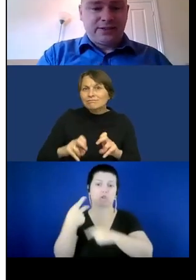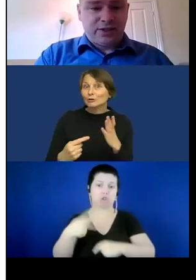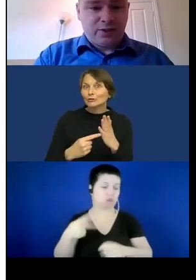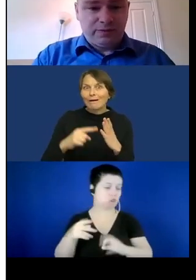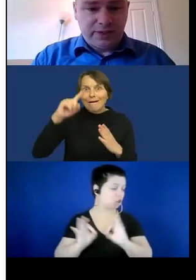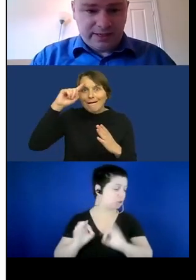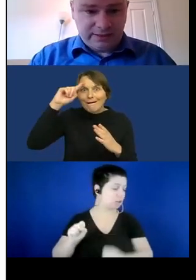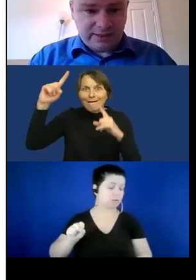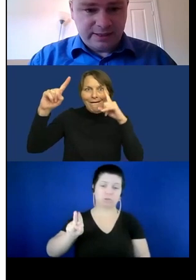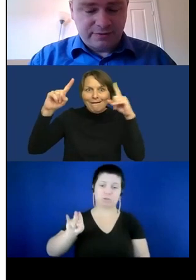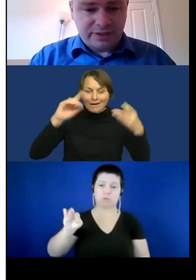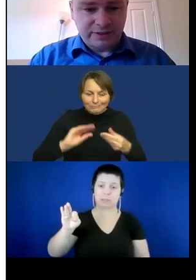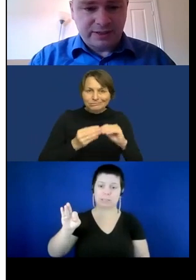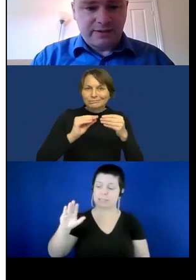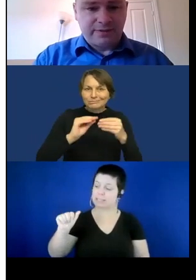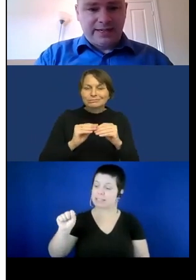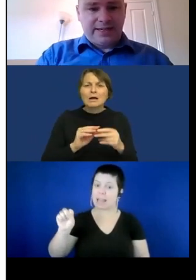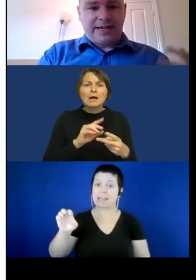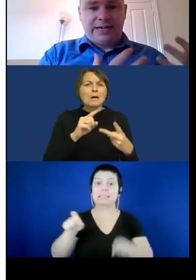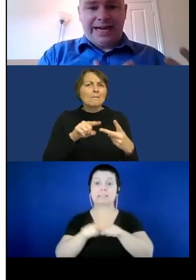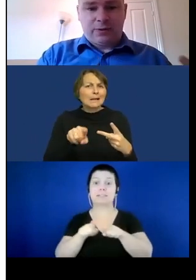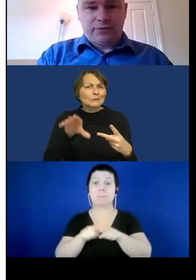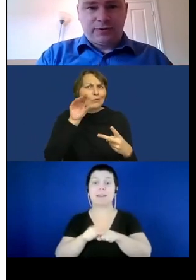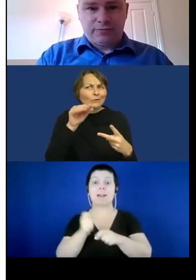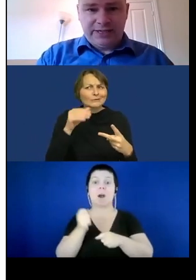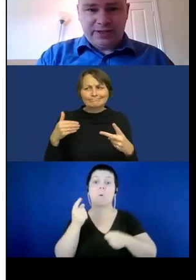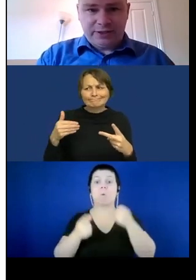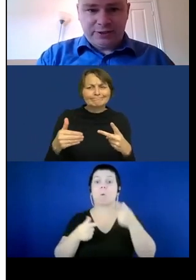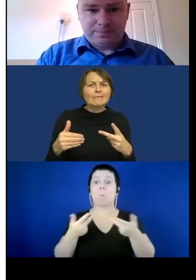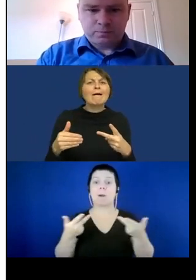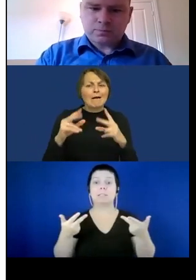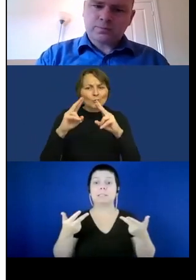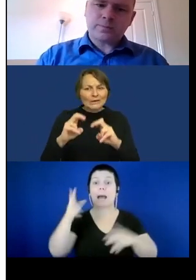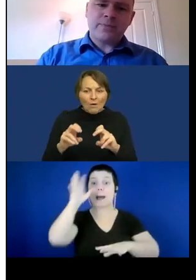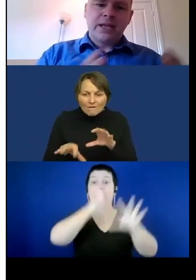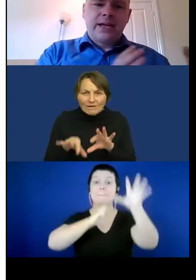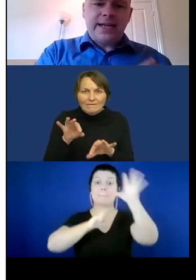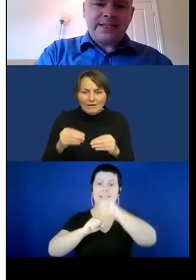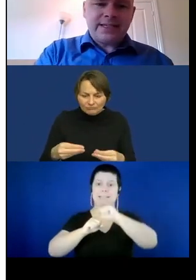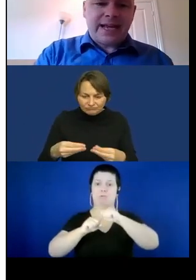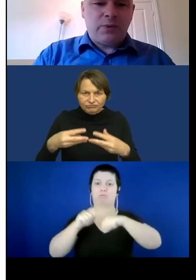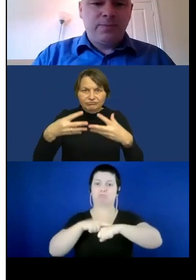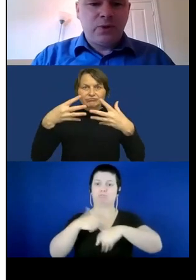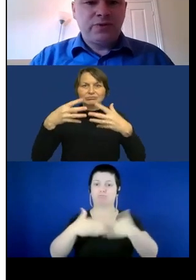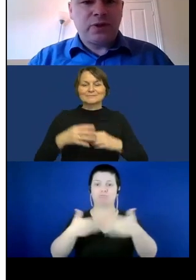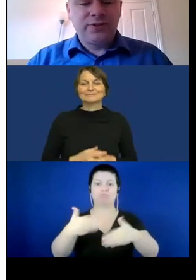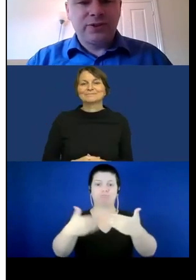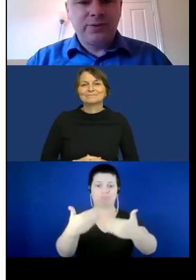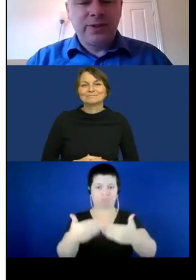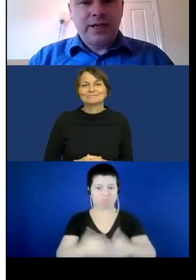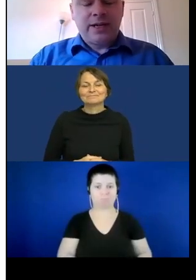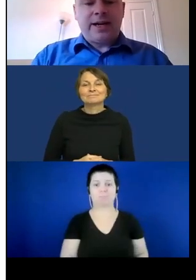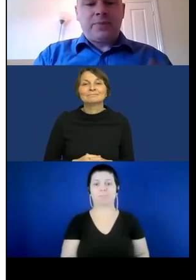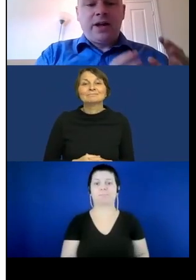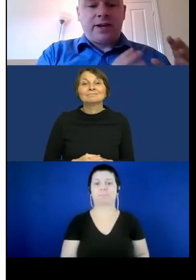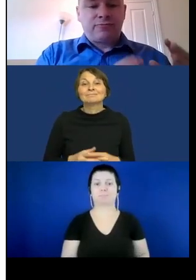lessons that we've learned as a result of carrying out the research. Yesterday we moved on to